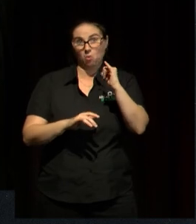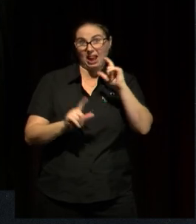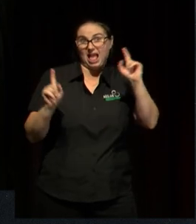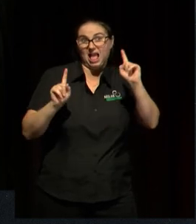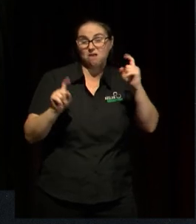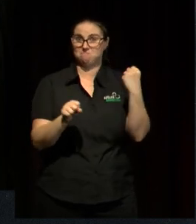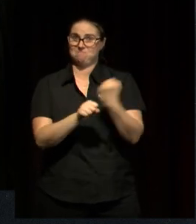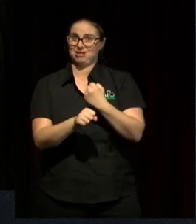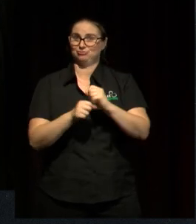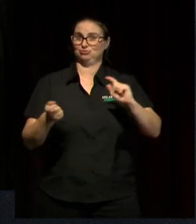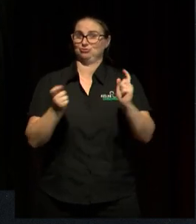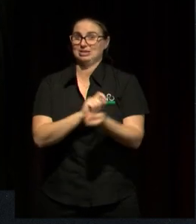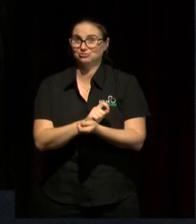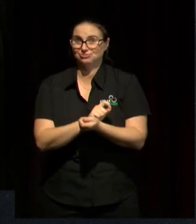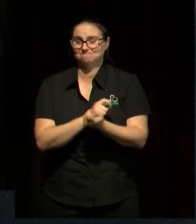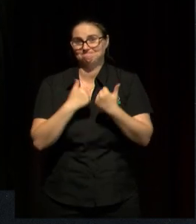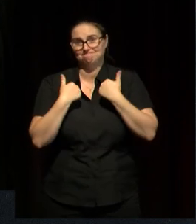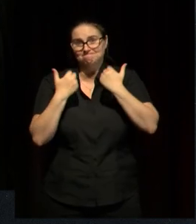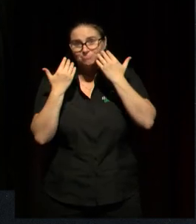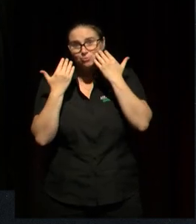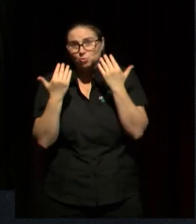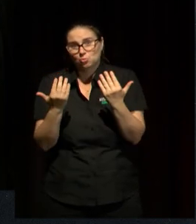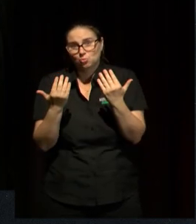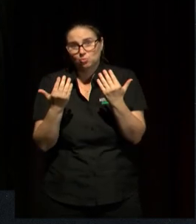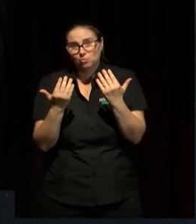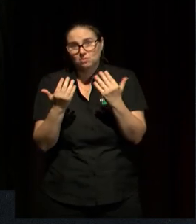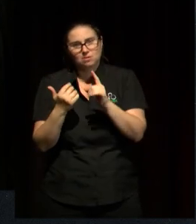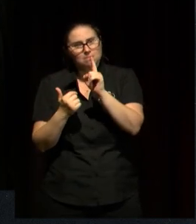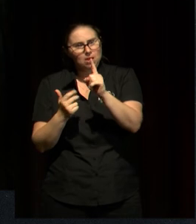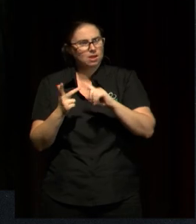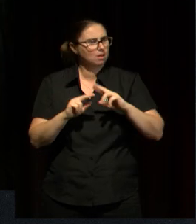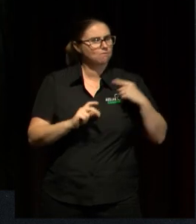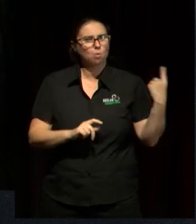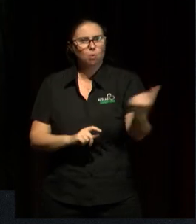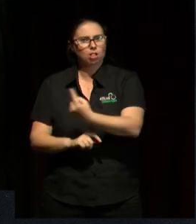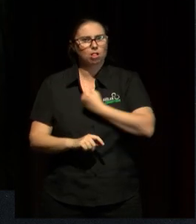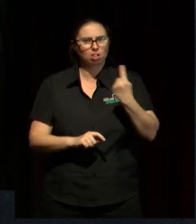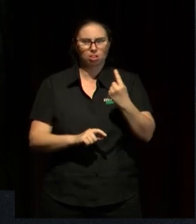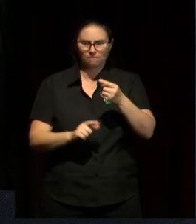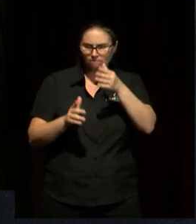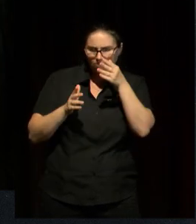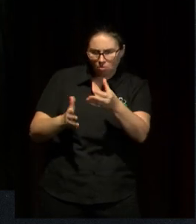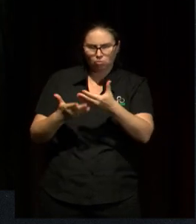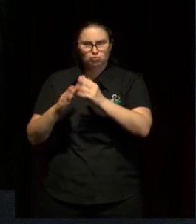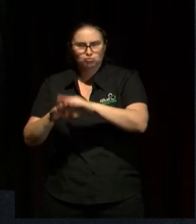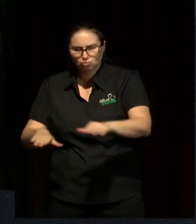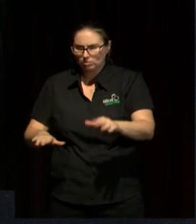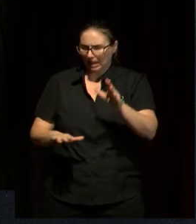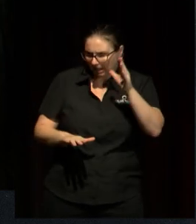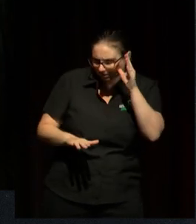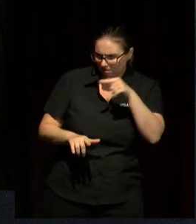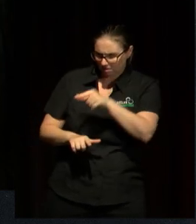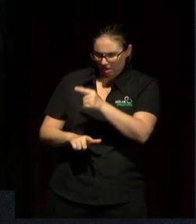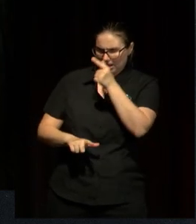believe that if we pay attention to them, as we have all said, that we can help them to become the social agents for the